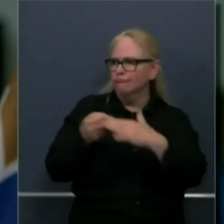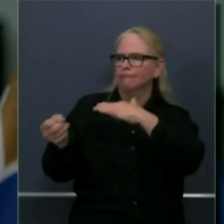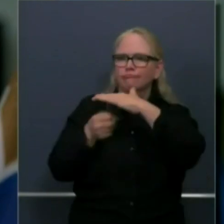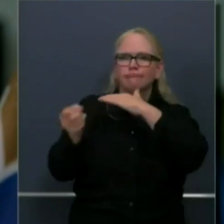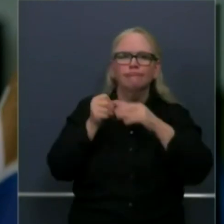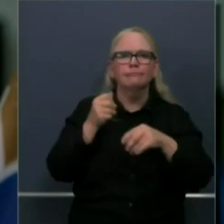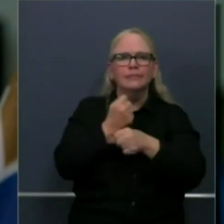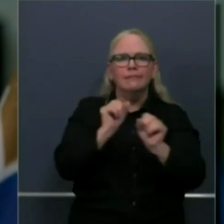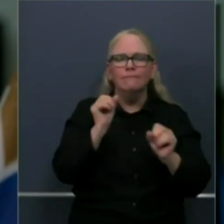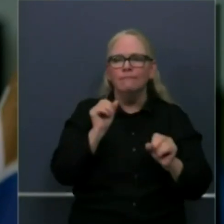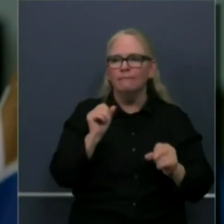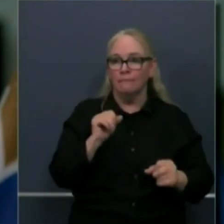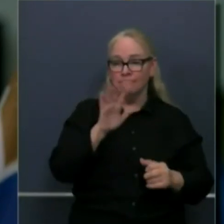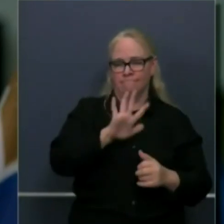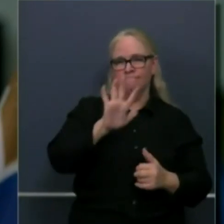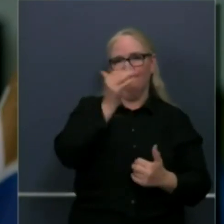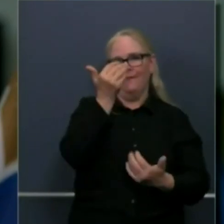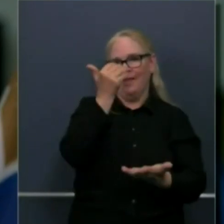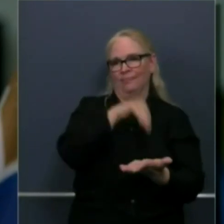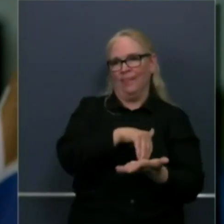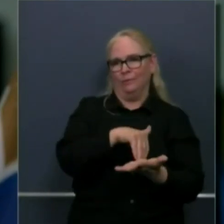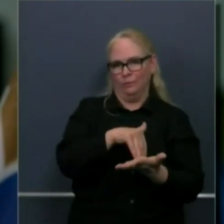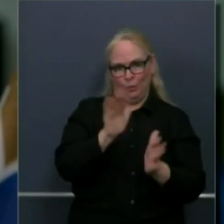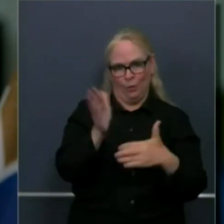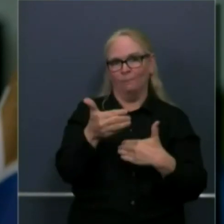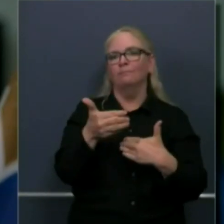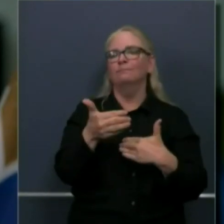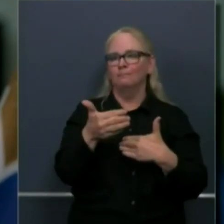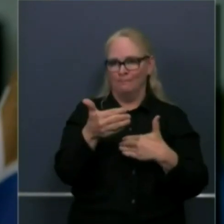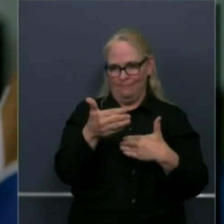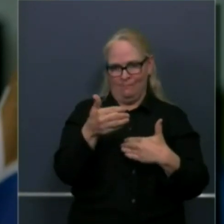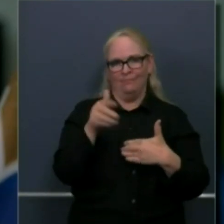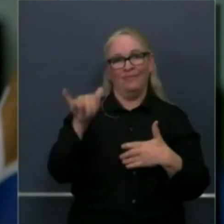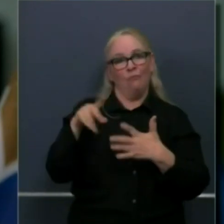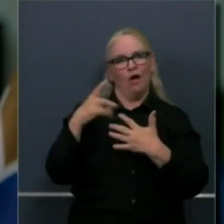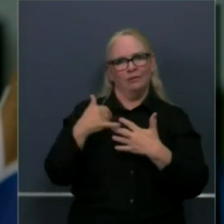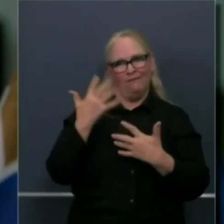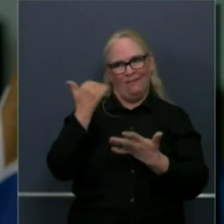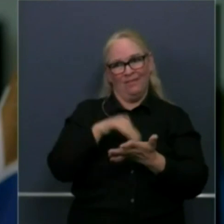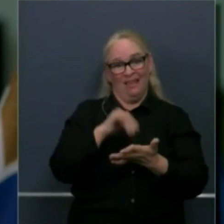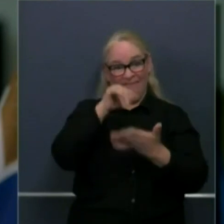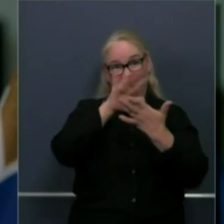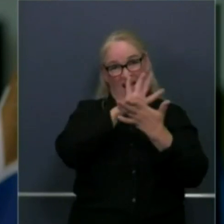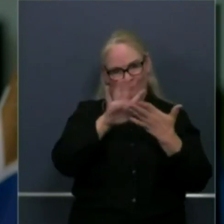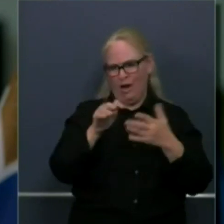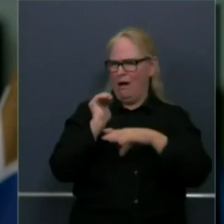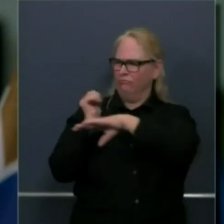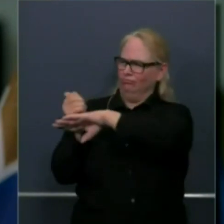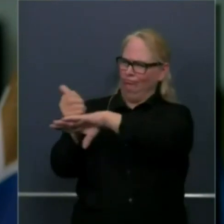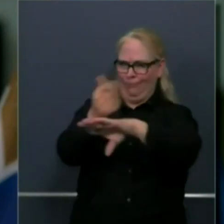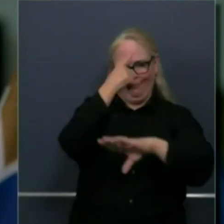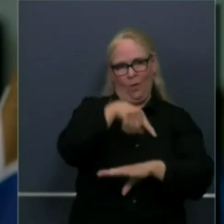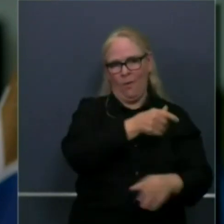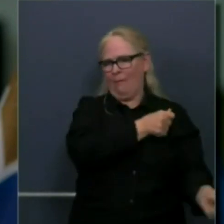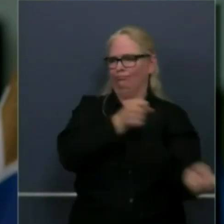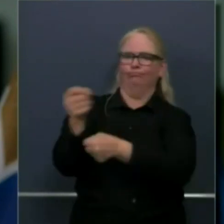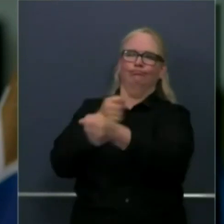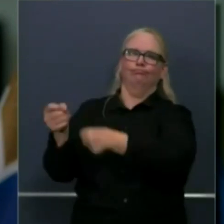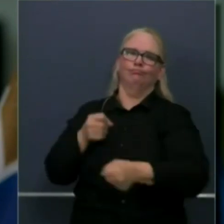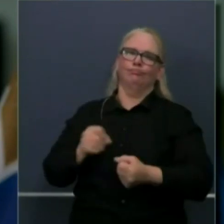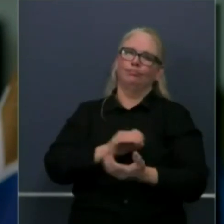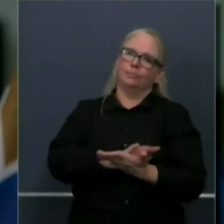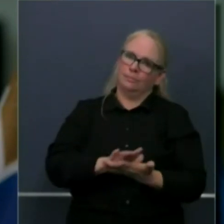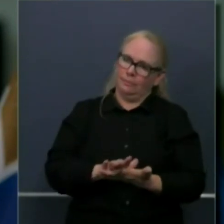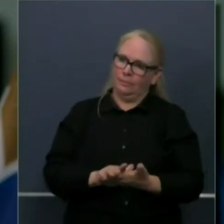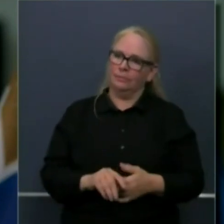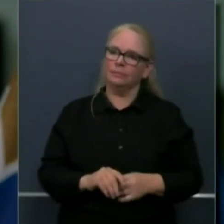now procured as project room key just in five weeks uh seven plus thousand people uh at the county level that they've